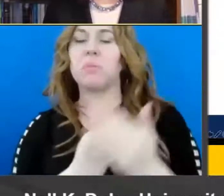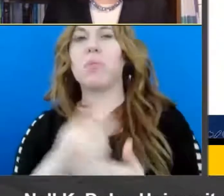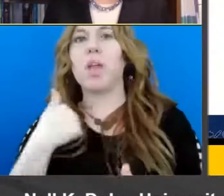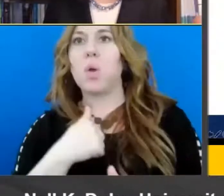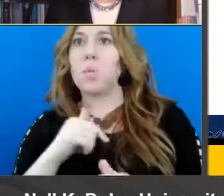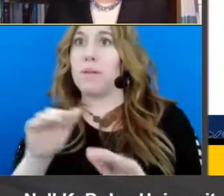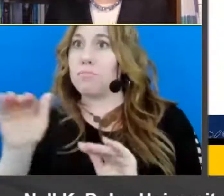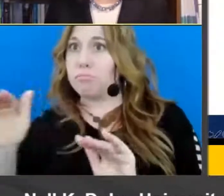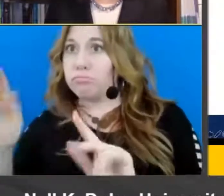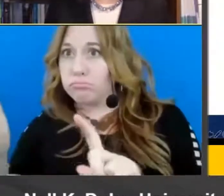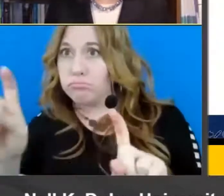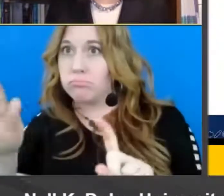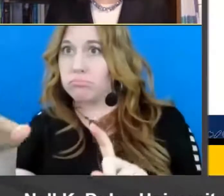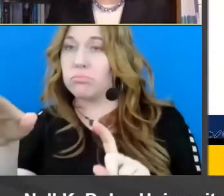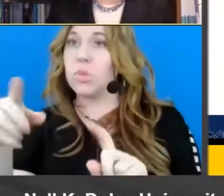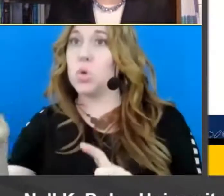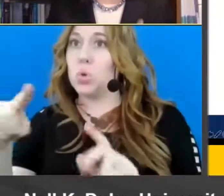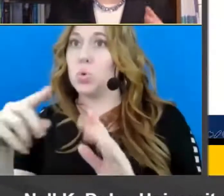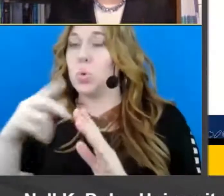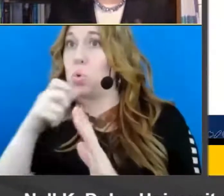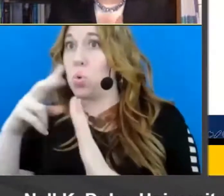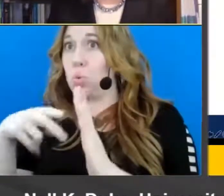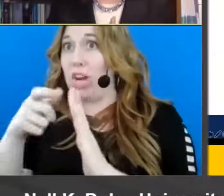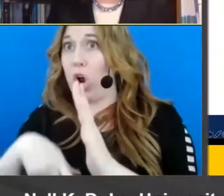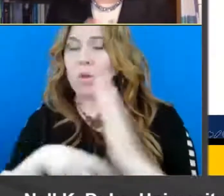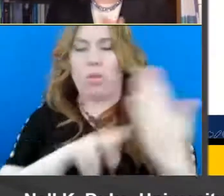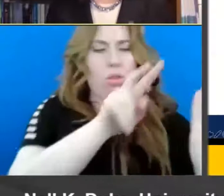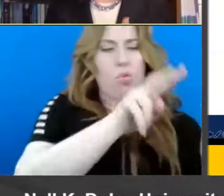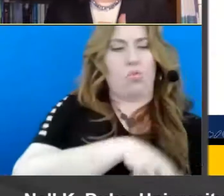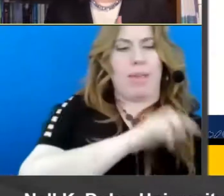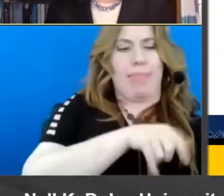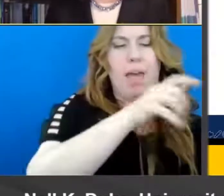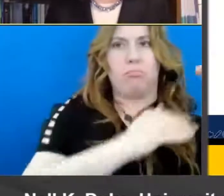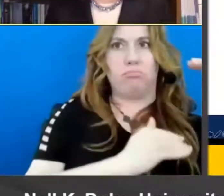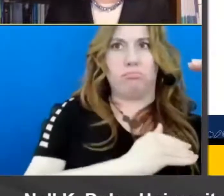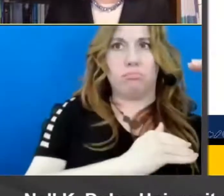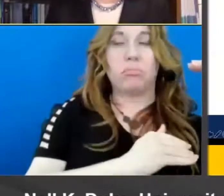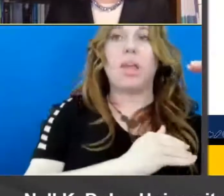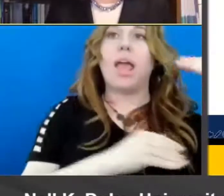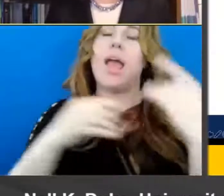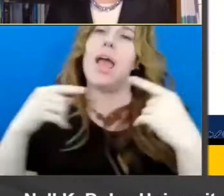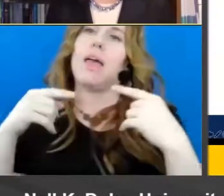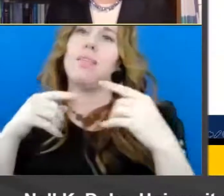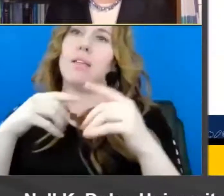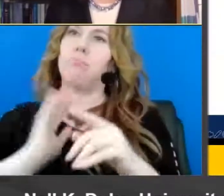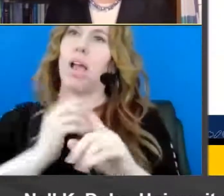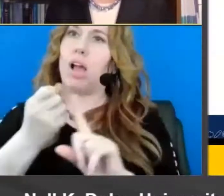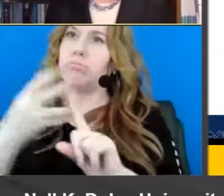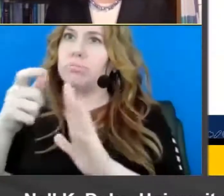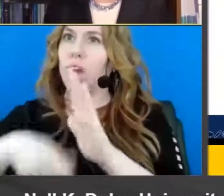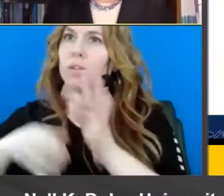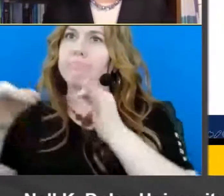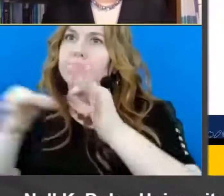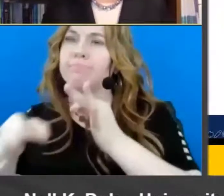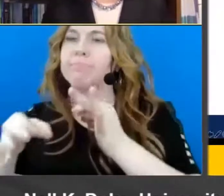of our article to read that piece and then throughout the article we link different aspects of comprehension and comprehension instruction